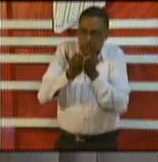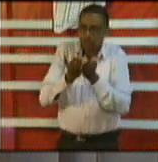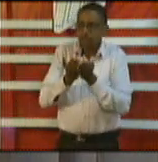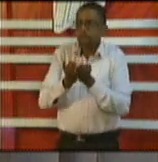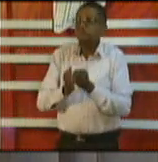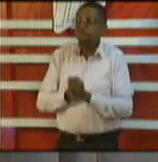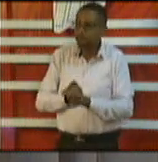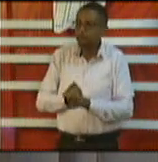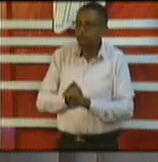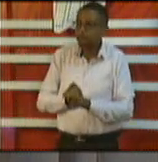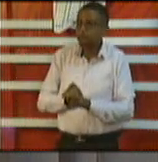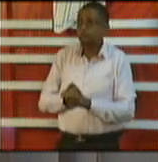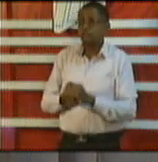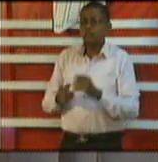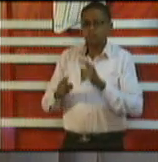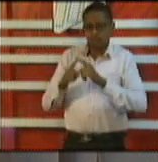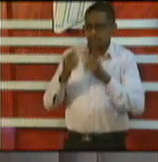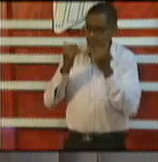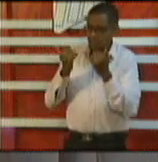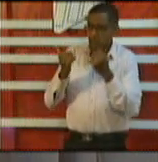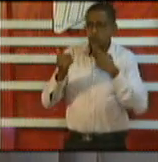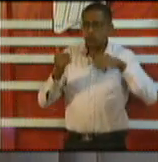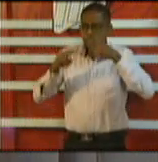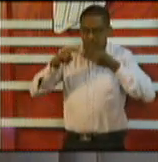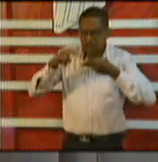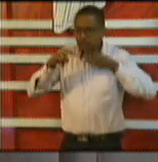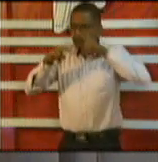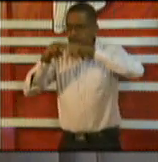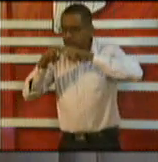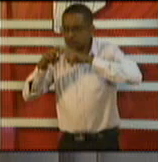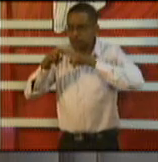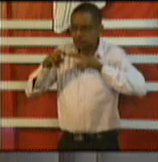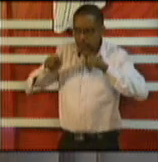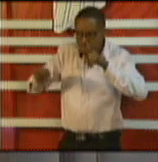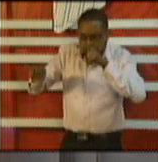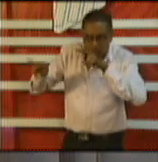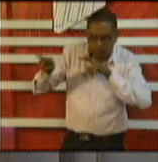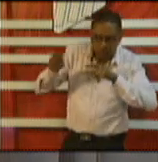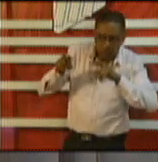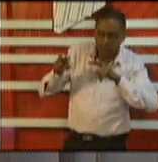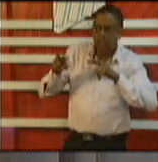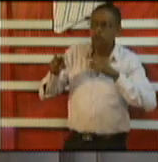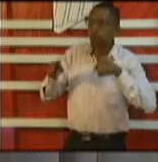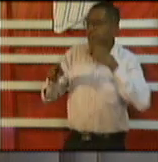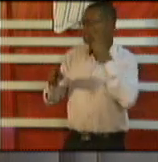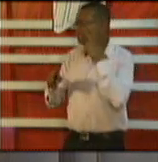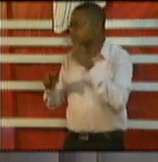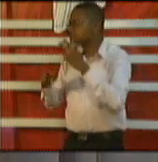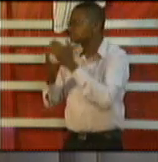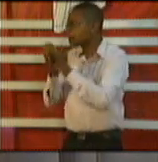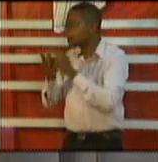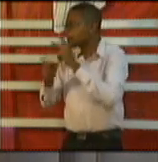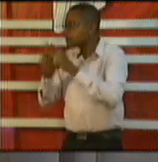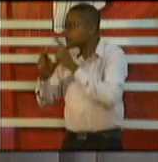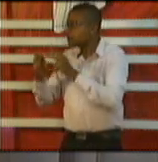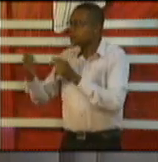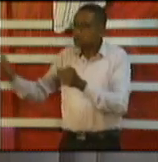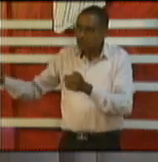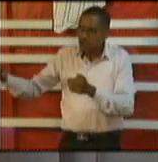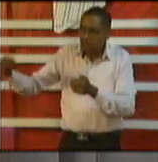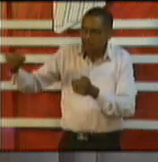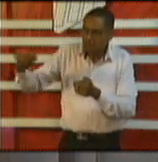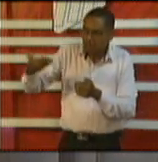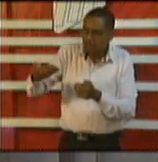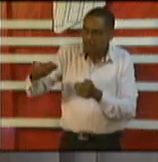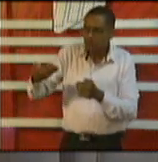increased border protection and we are picking up and we're intercepting persons coming across in my discussions recently with our